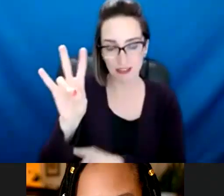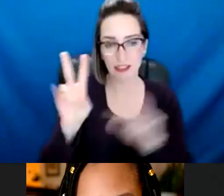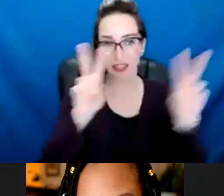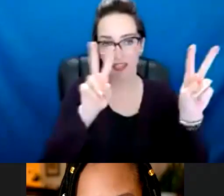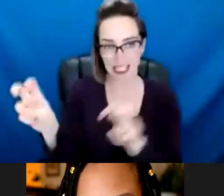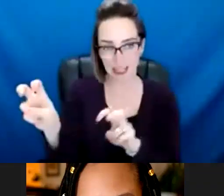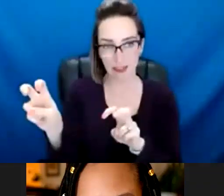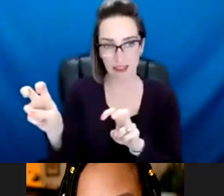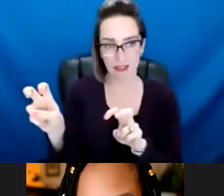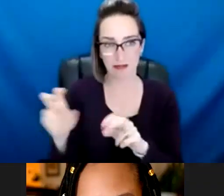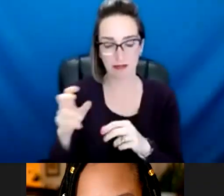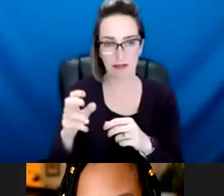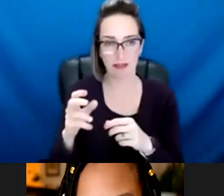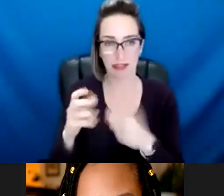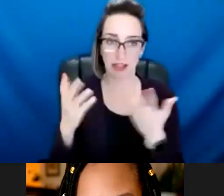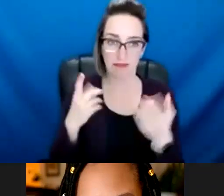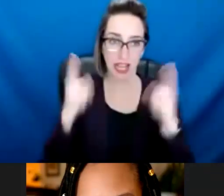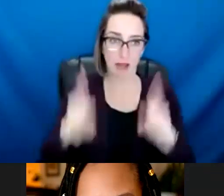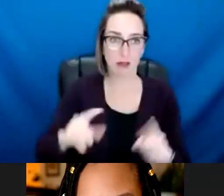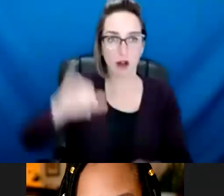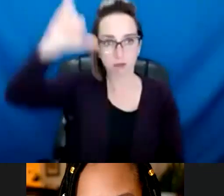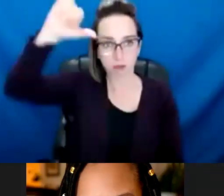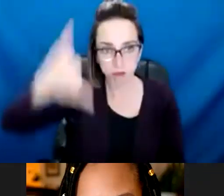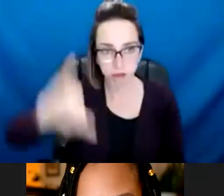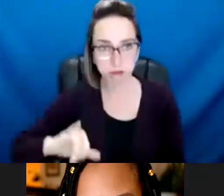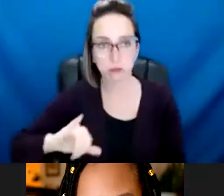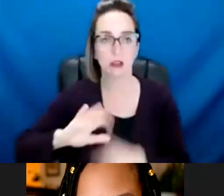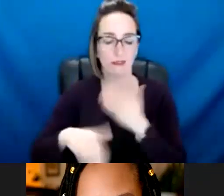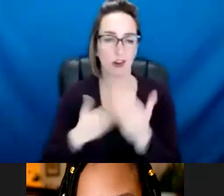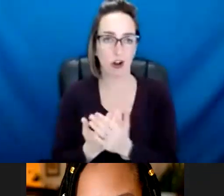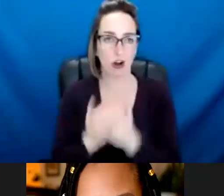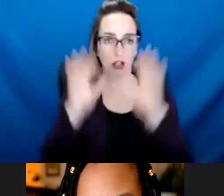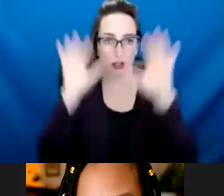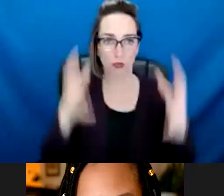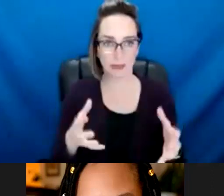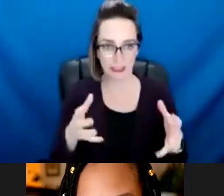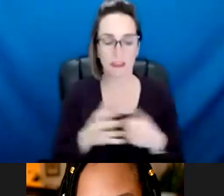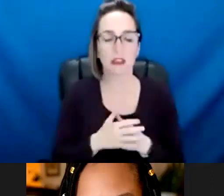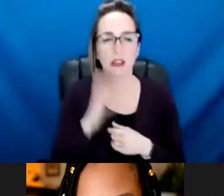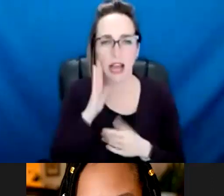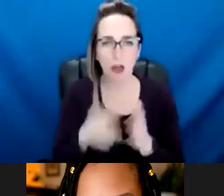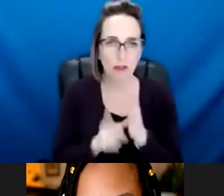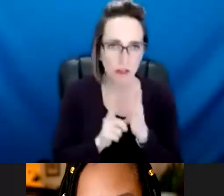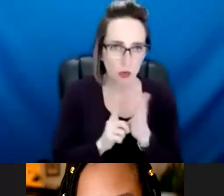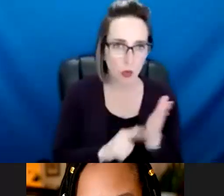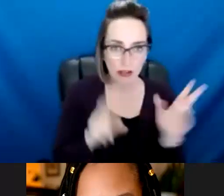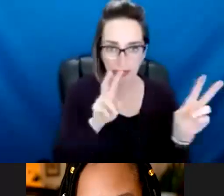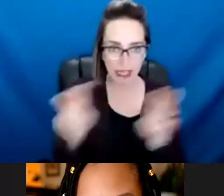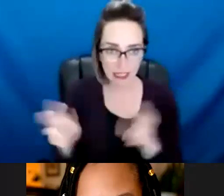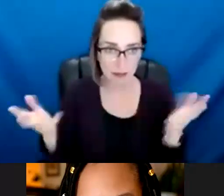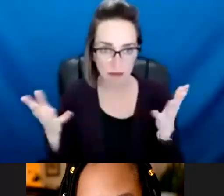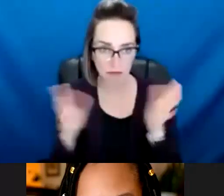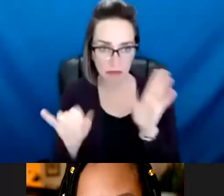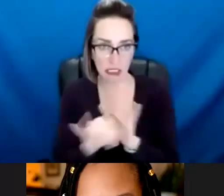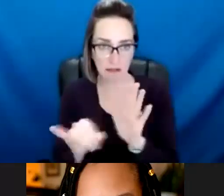throughout, and I am just pulling up my document, but I will, uh, go through what those themes were so folks have an idea of